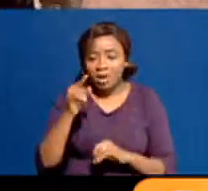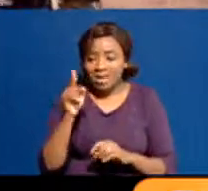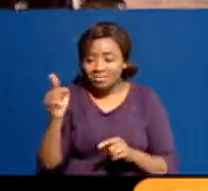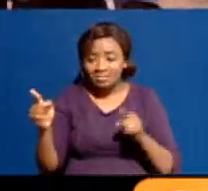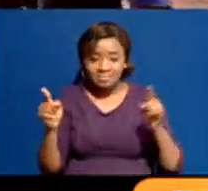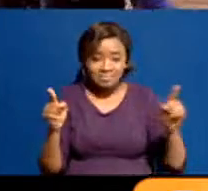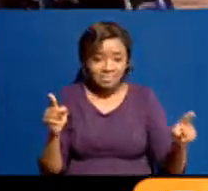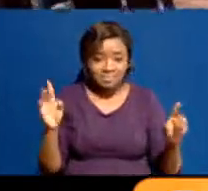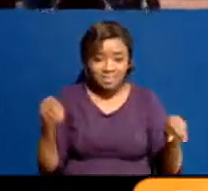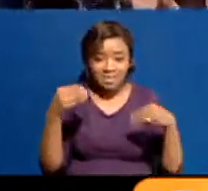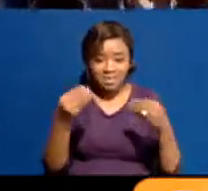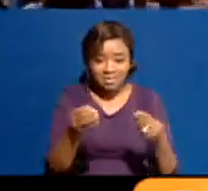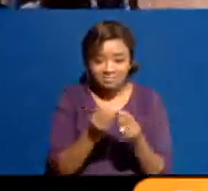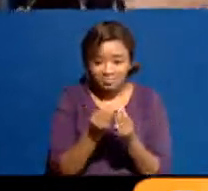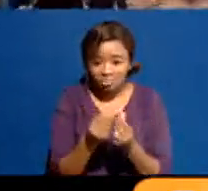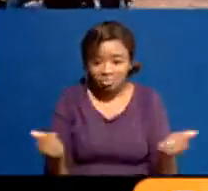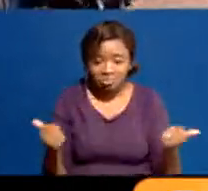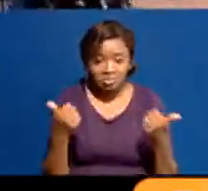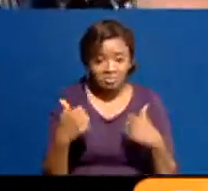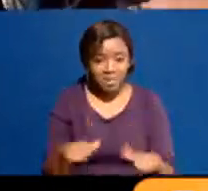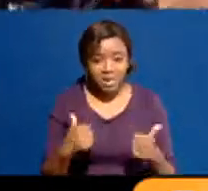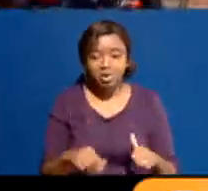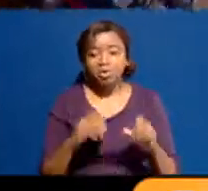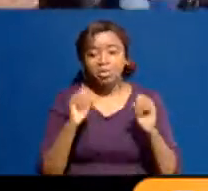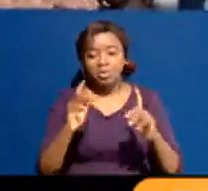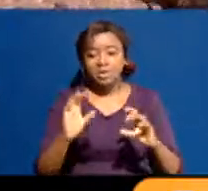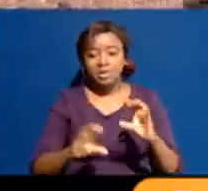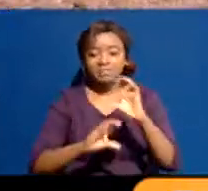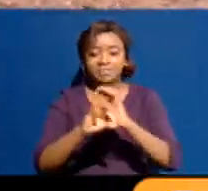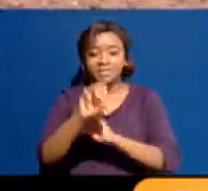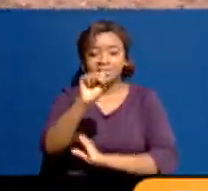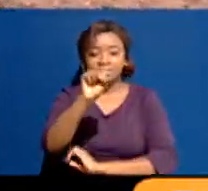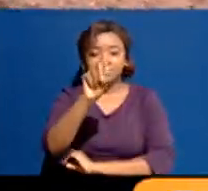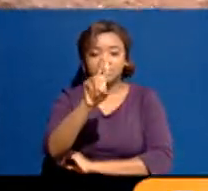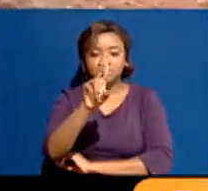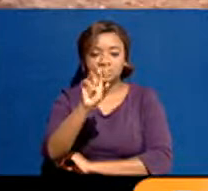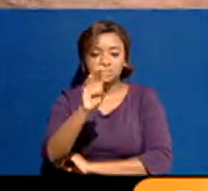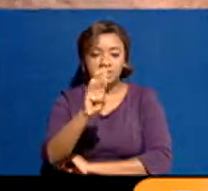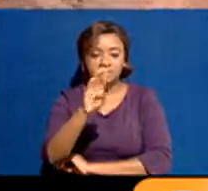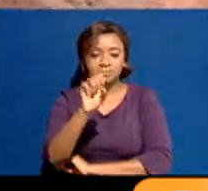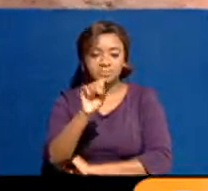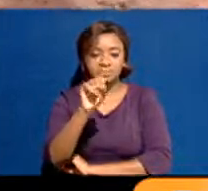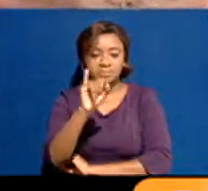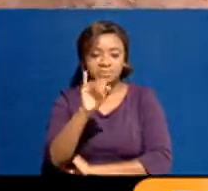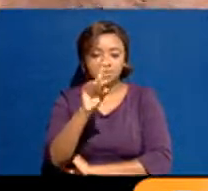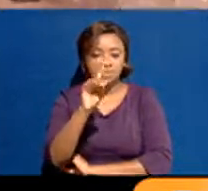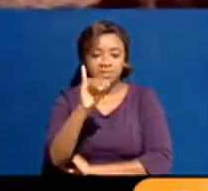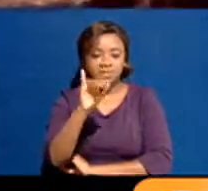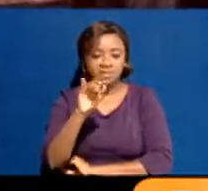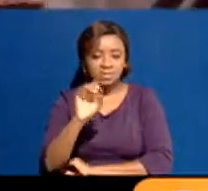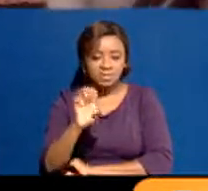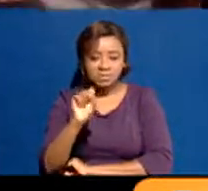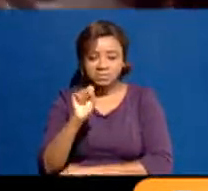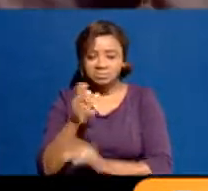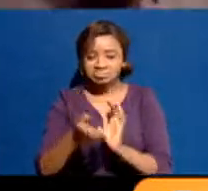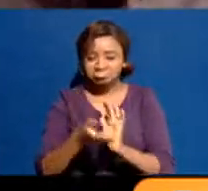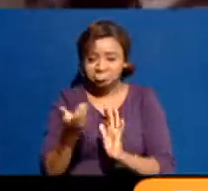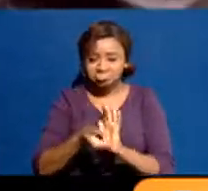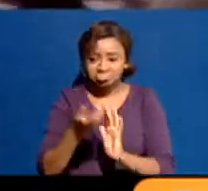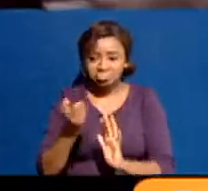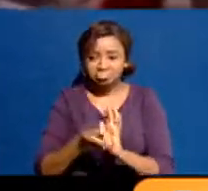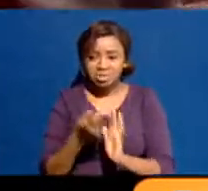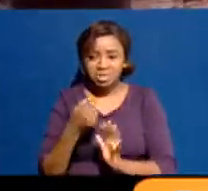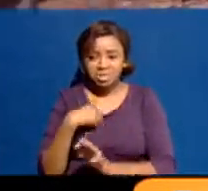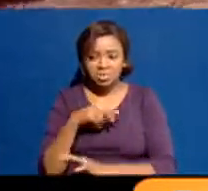to the removal of subsidies. The subsidies were removed. Taxes have been increased. We are seeing irresponsible expenditure taking place.